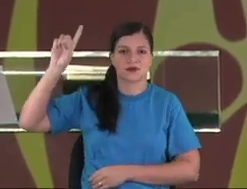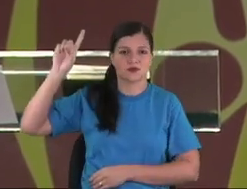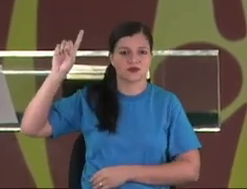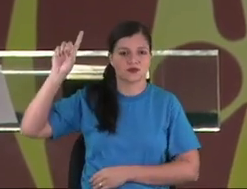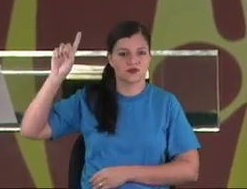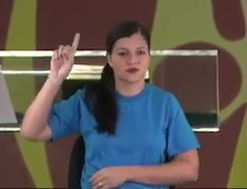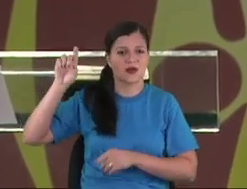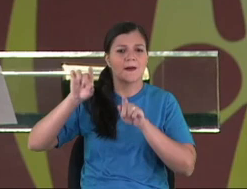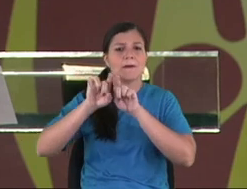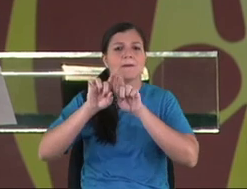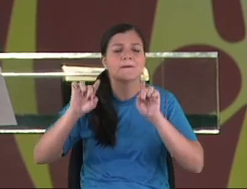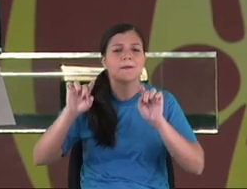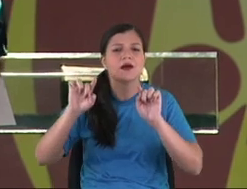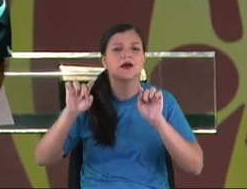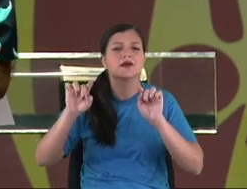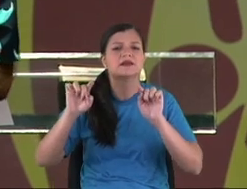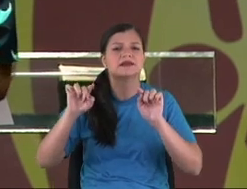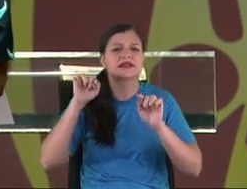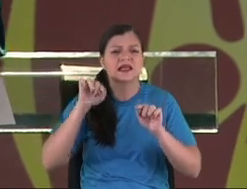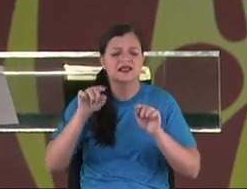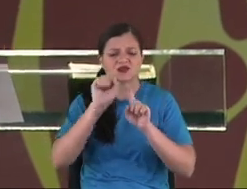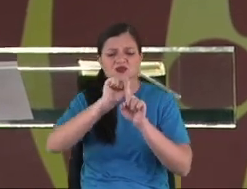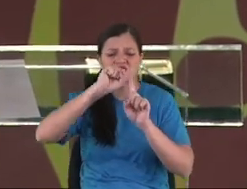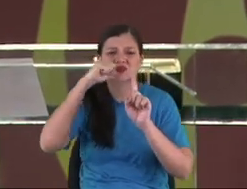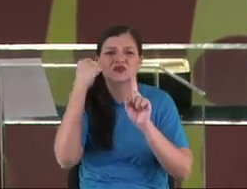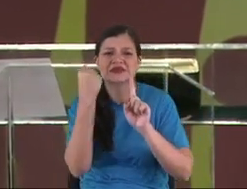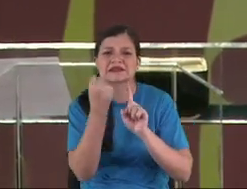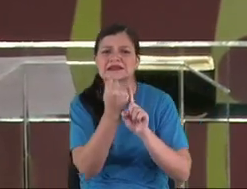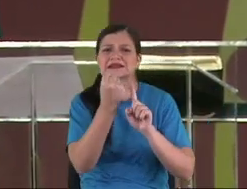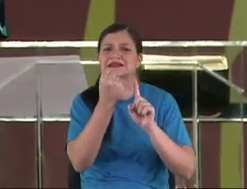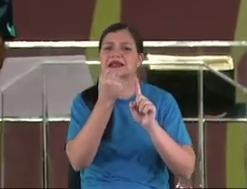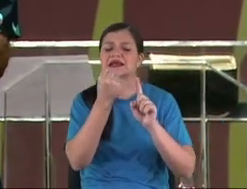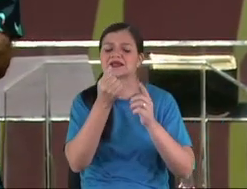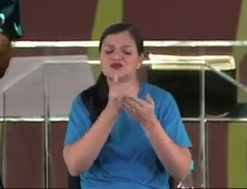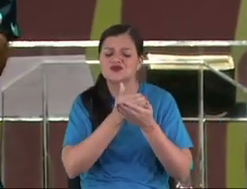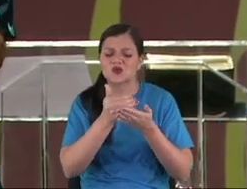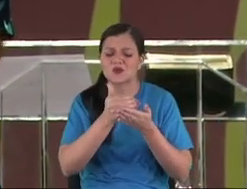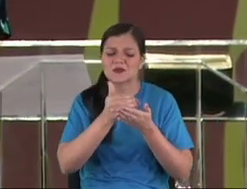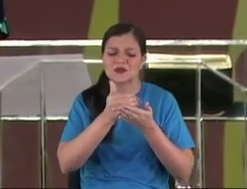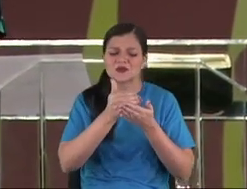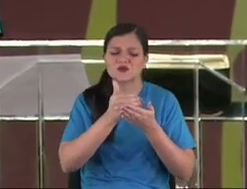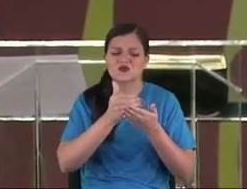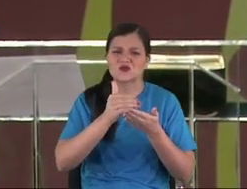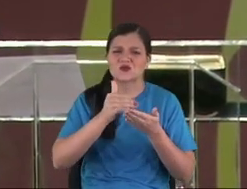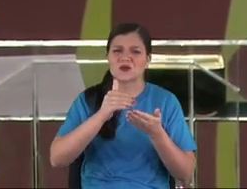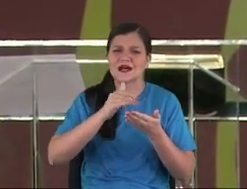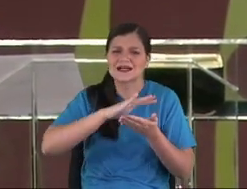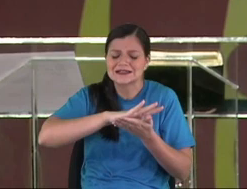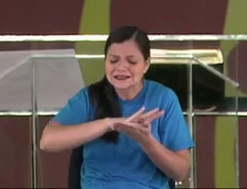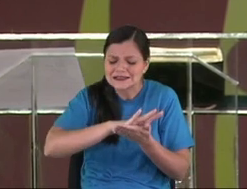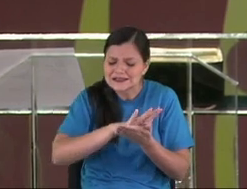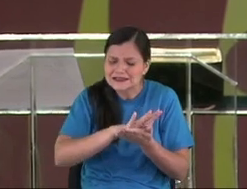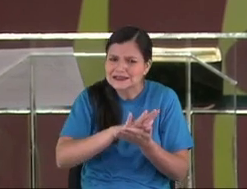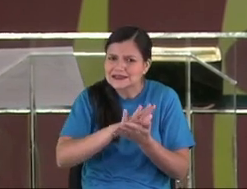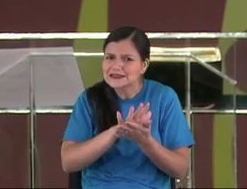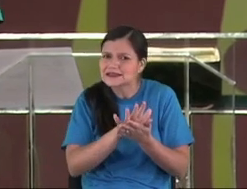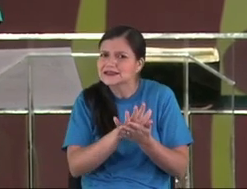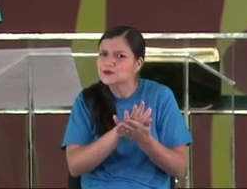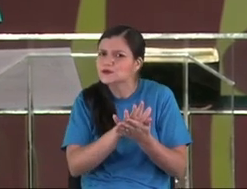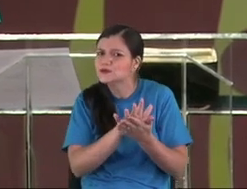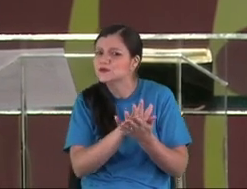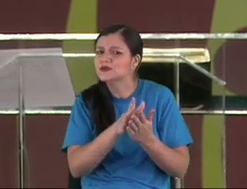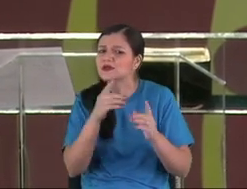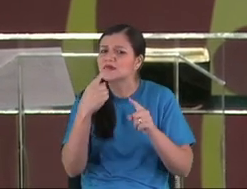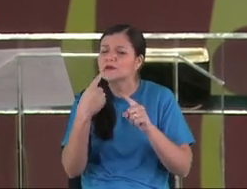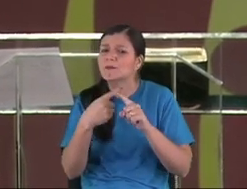A great part of the desistructure of our society, it comes because the